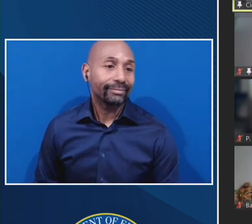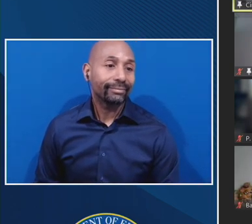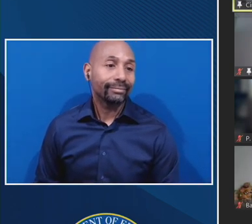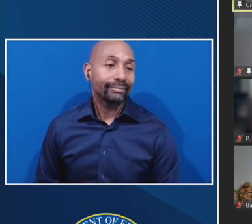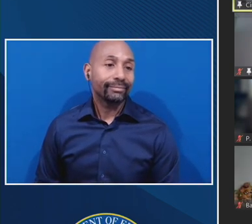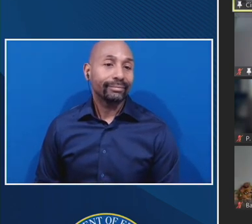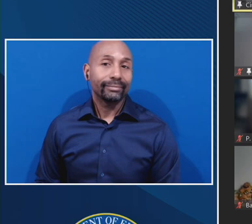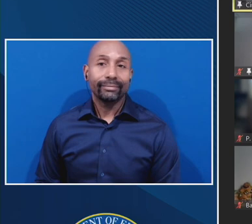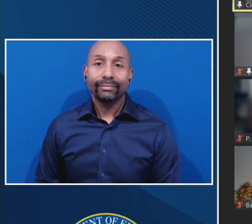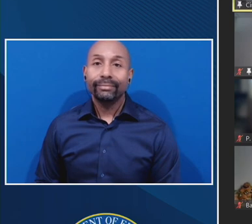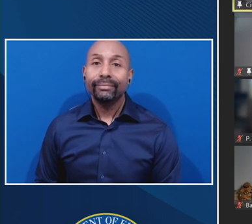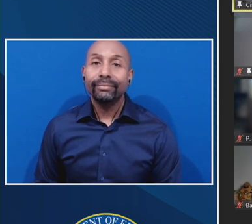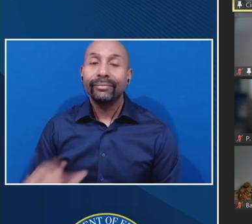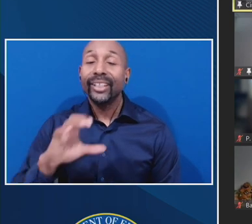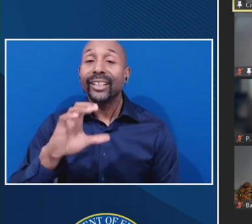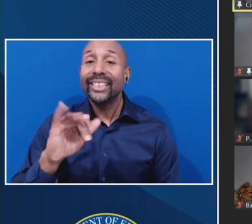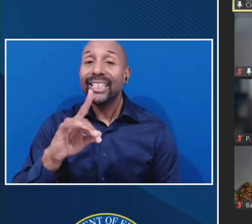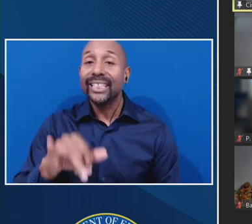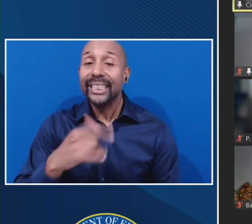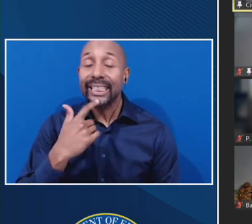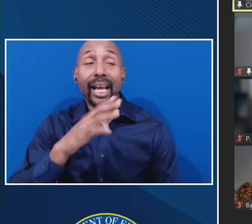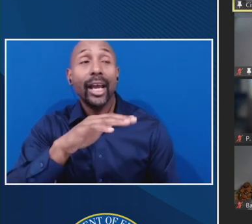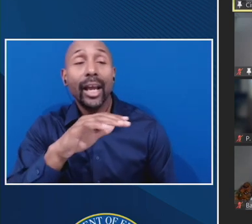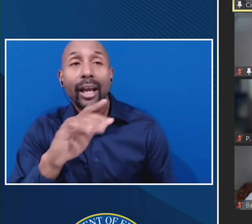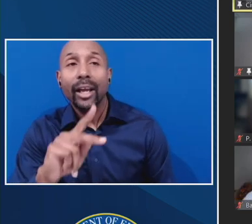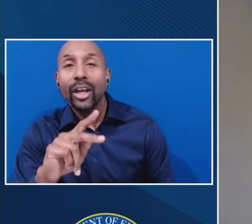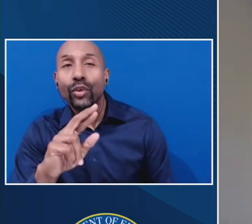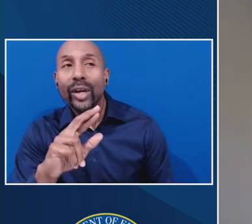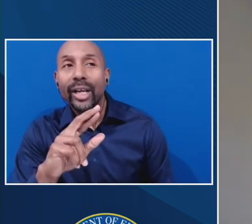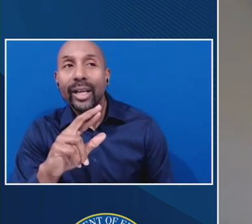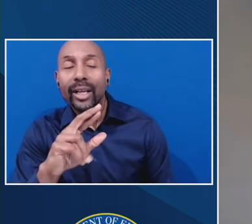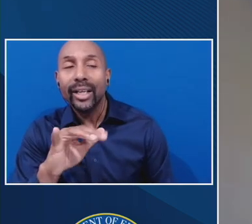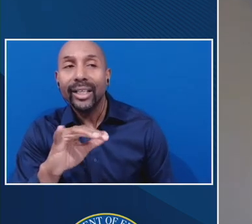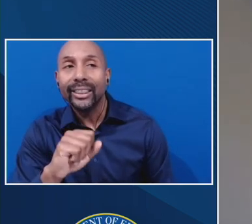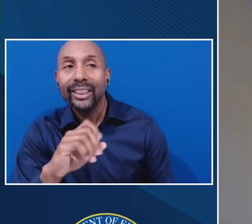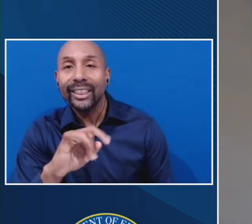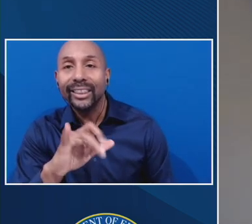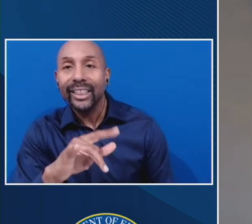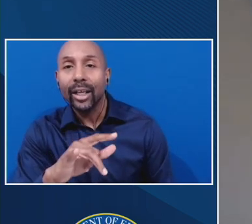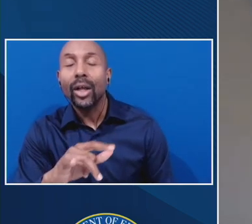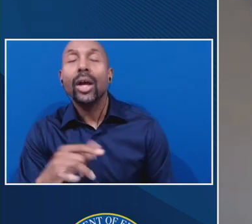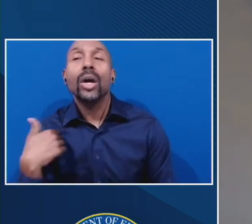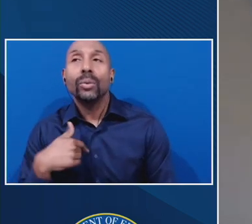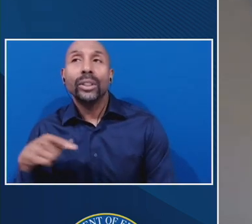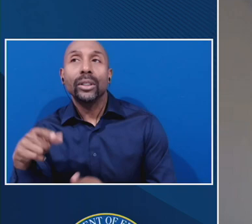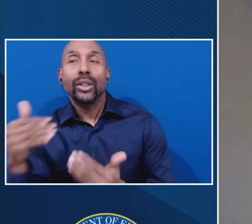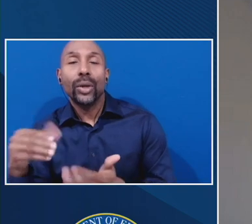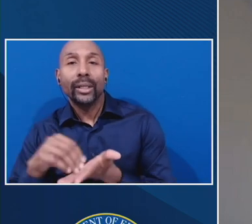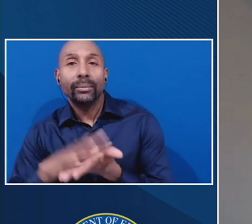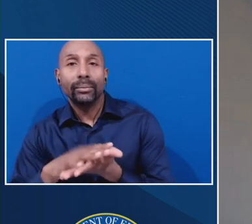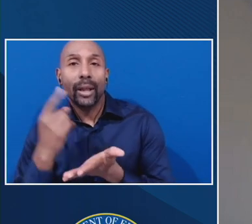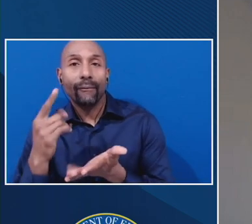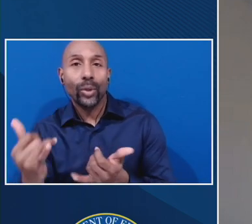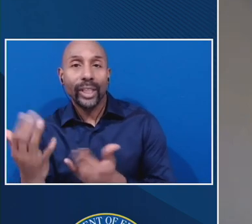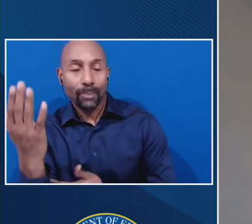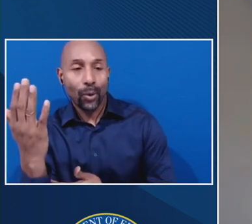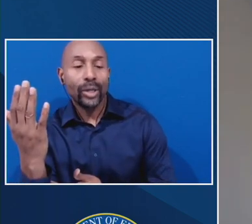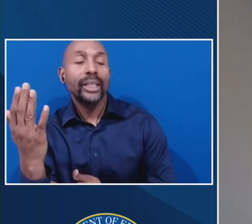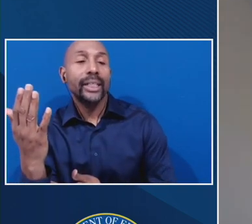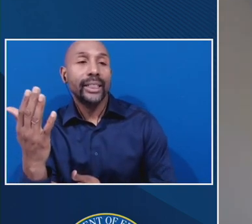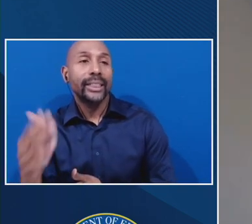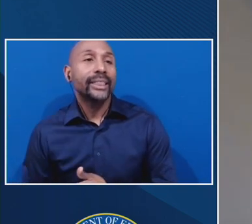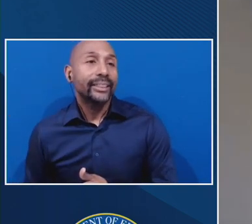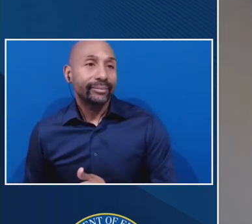yes. Crystal, um, let's make note of the fact that for this morning, for, uh, the